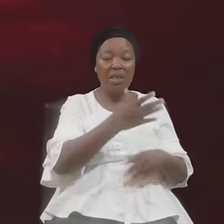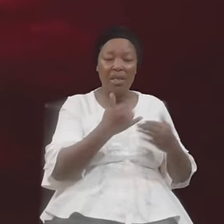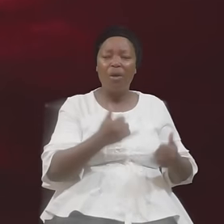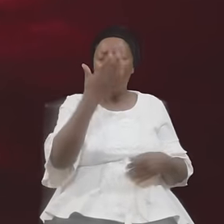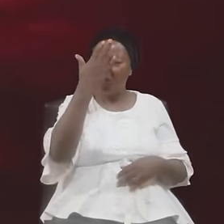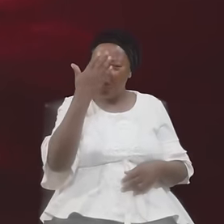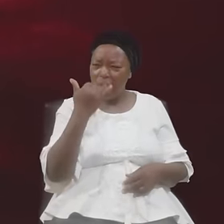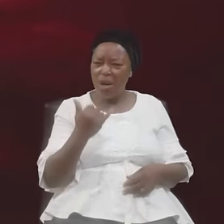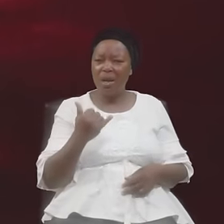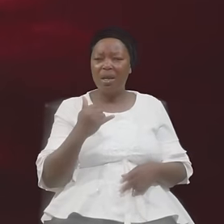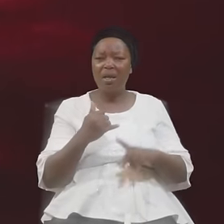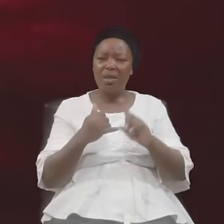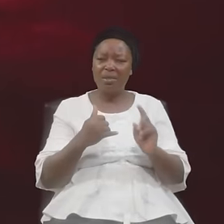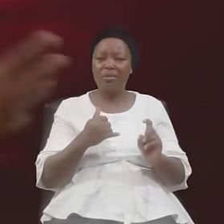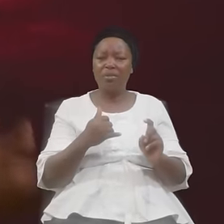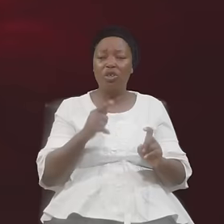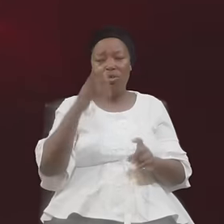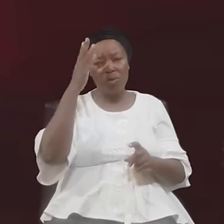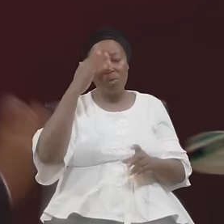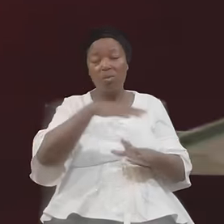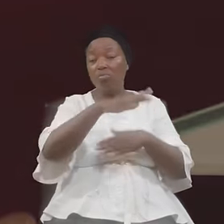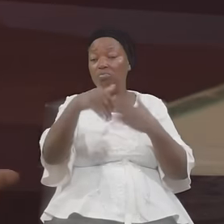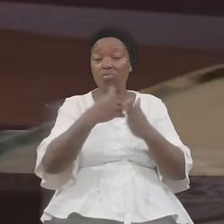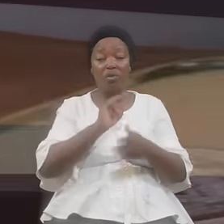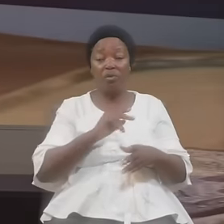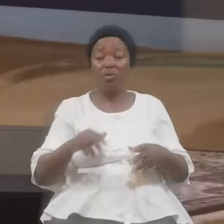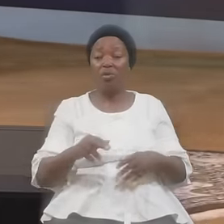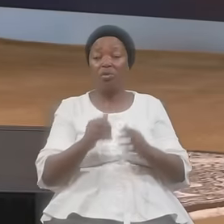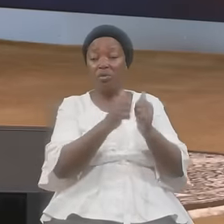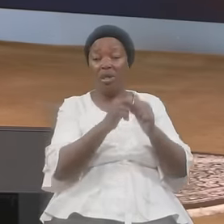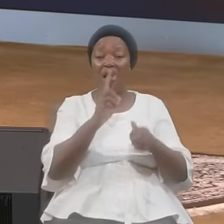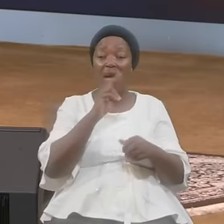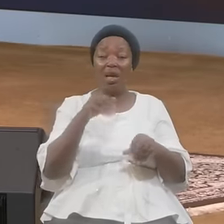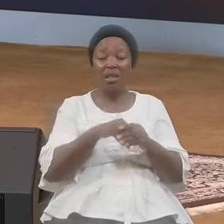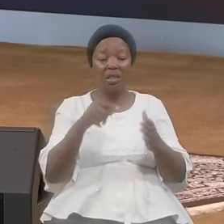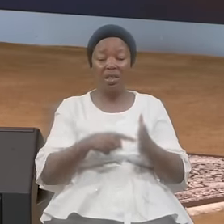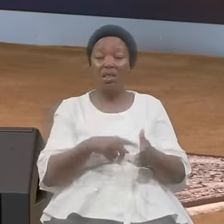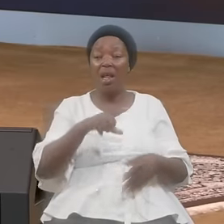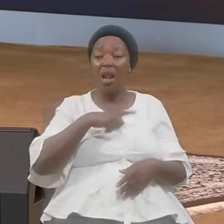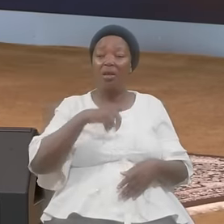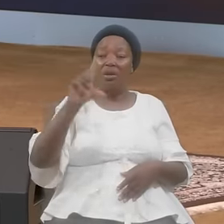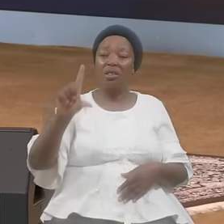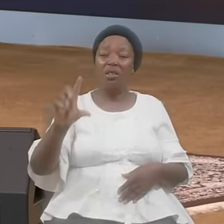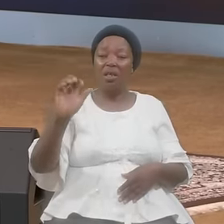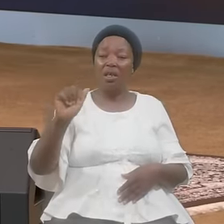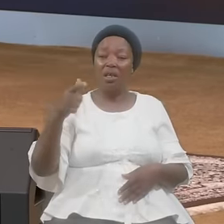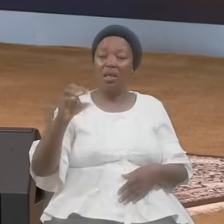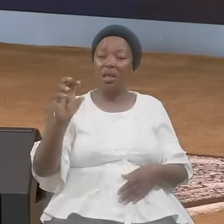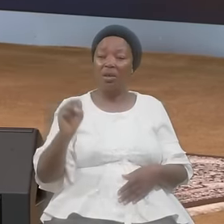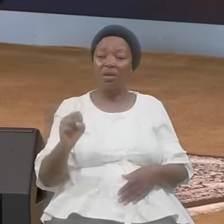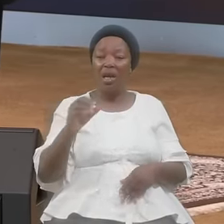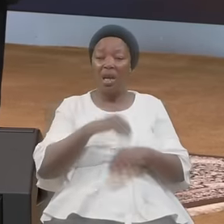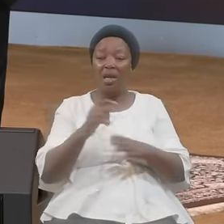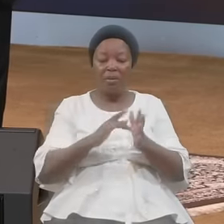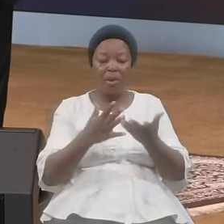Why You Know All Of Us Were In These Lagos At The Bible Study Then